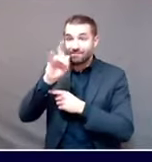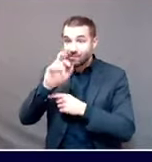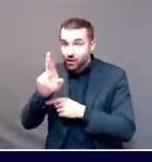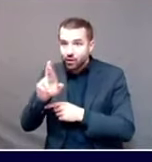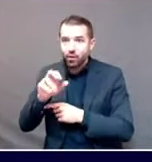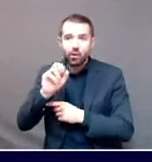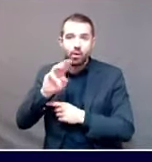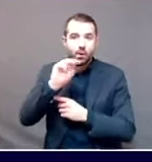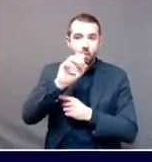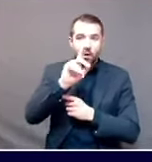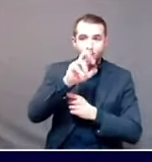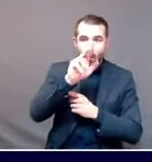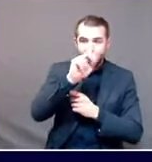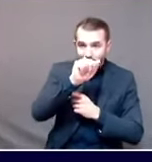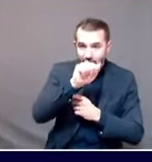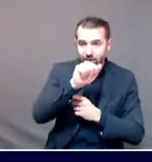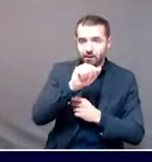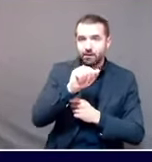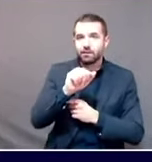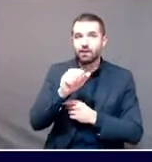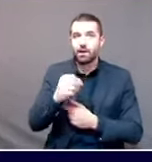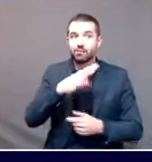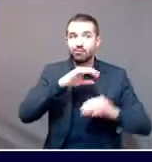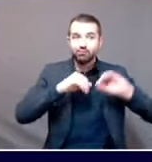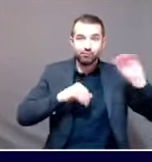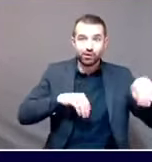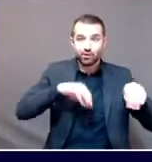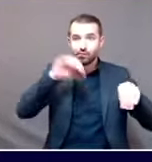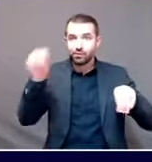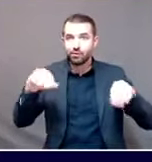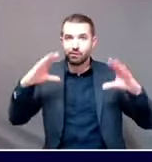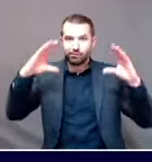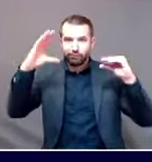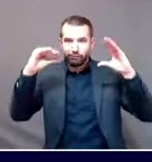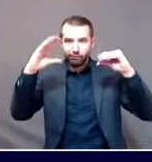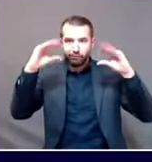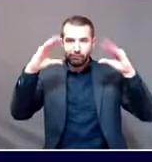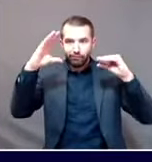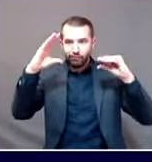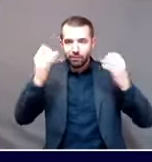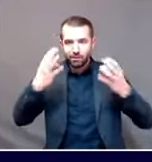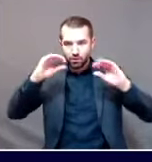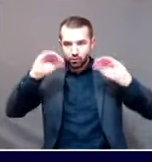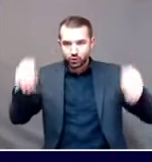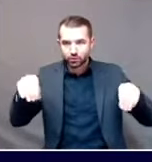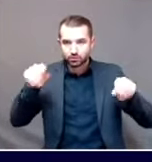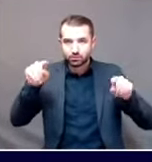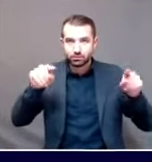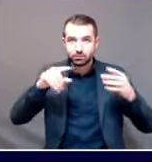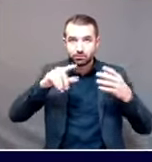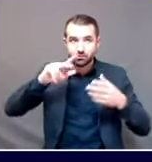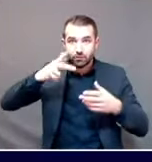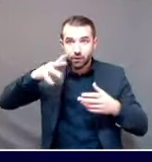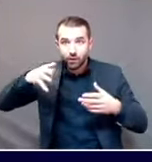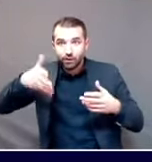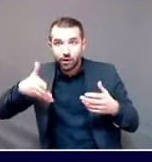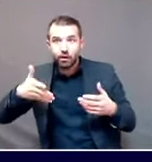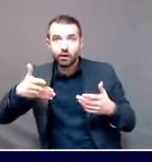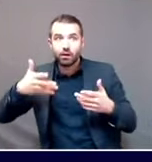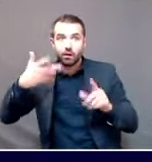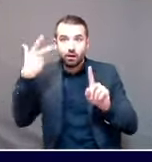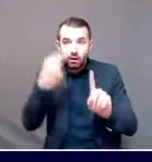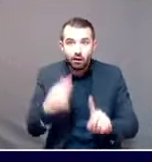other vaccines, which don't have those handling requirements. So much of where we go from, for example, from a logistics